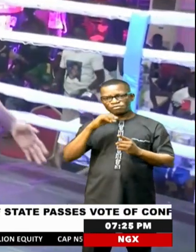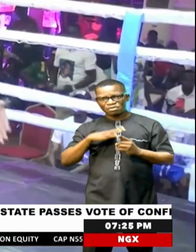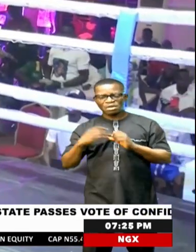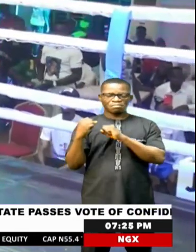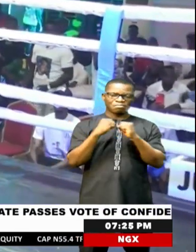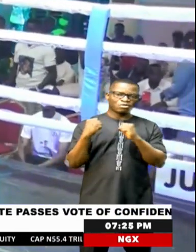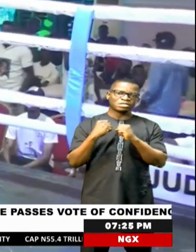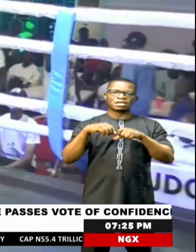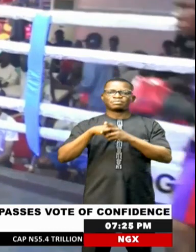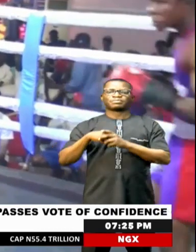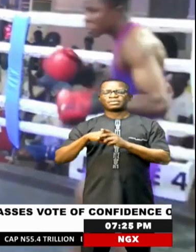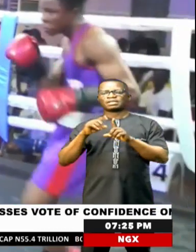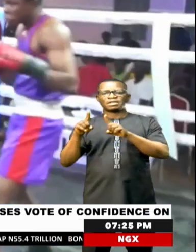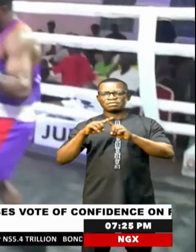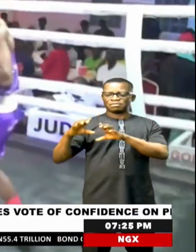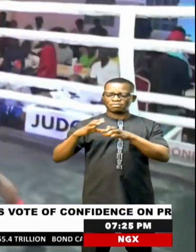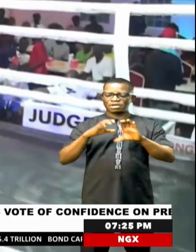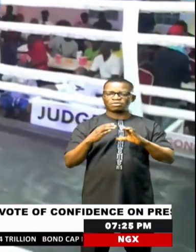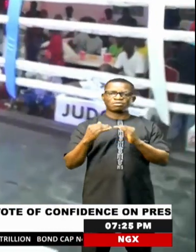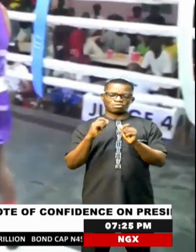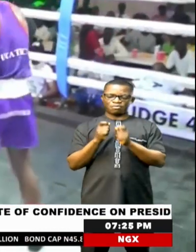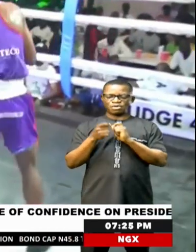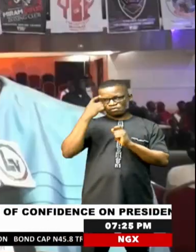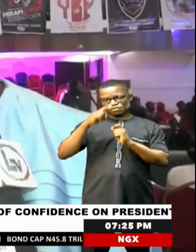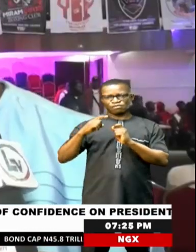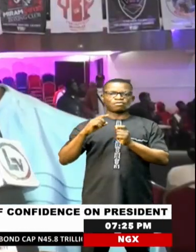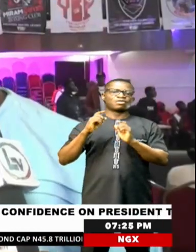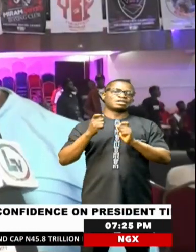in 13 weight categories as they compete for the ultimate prize.